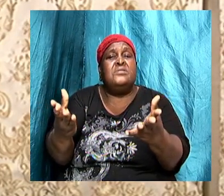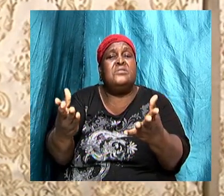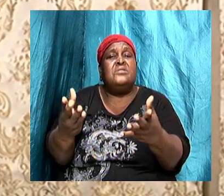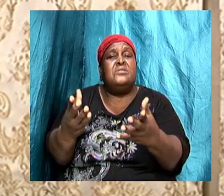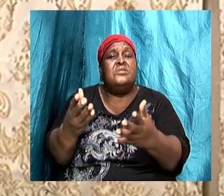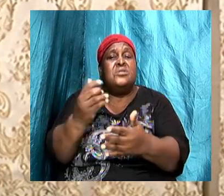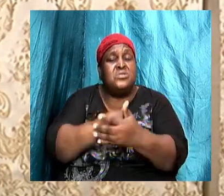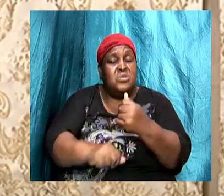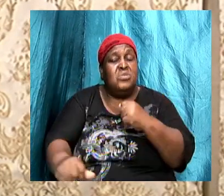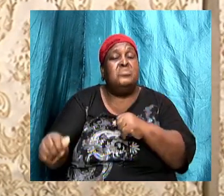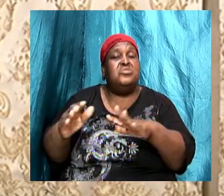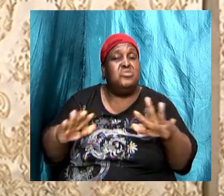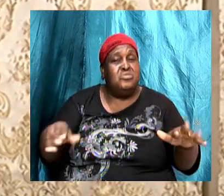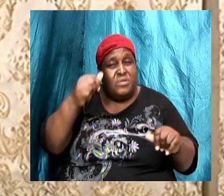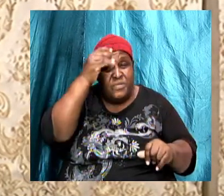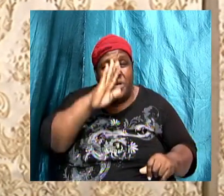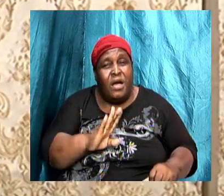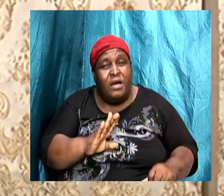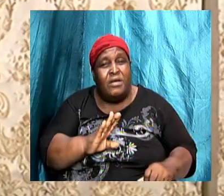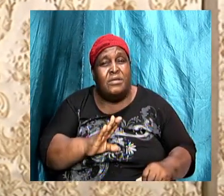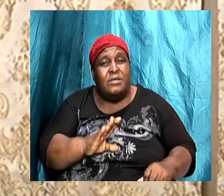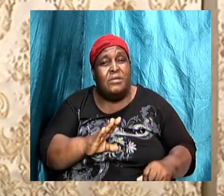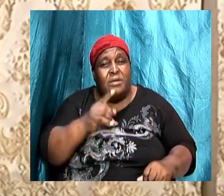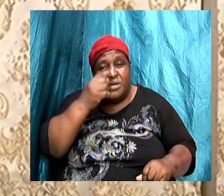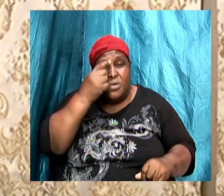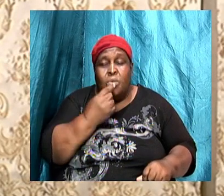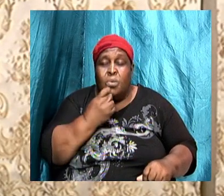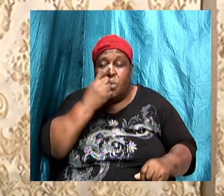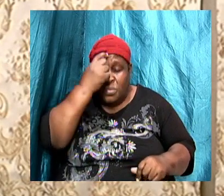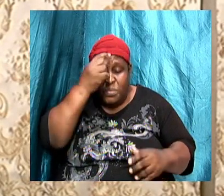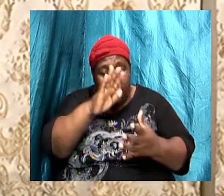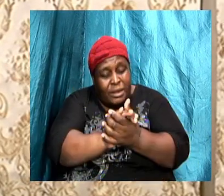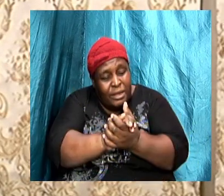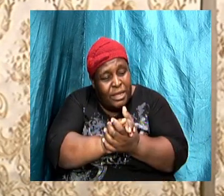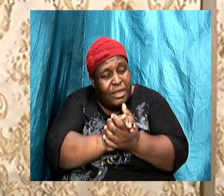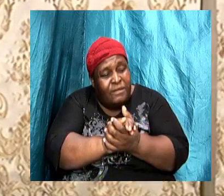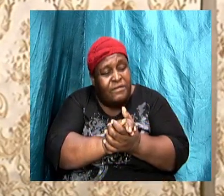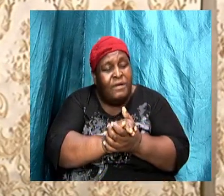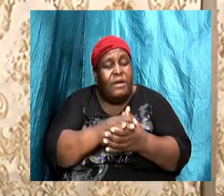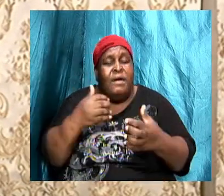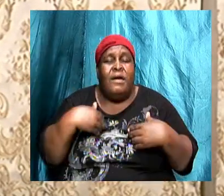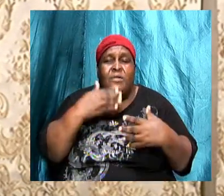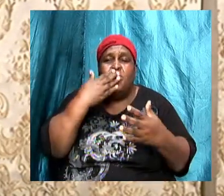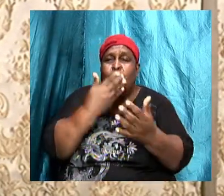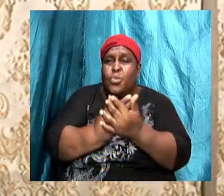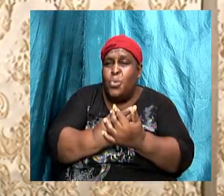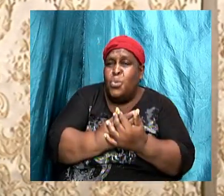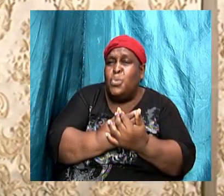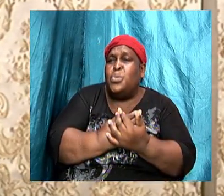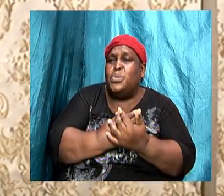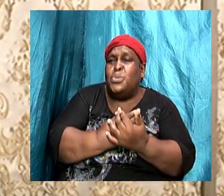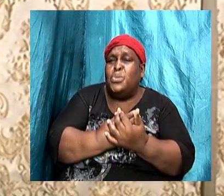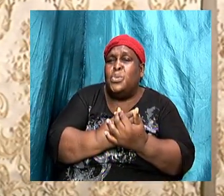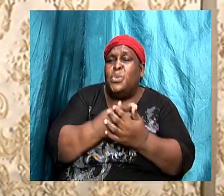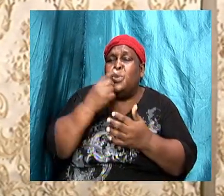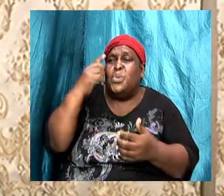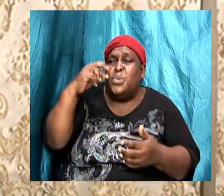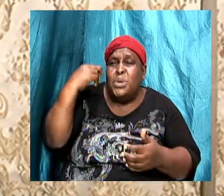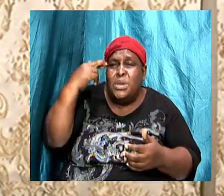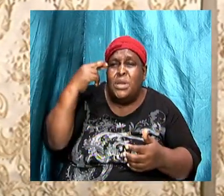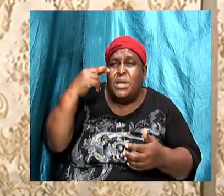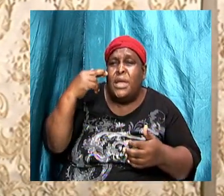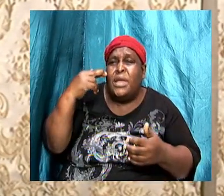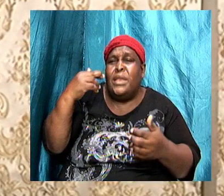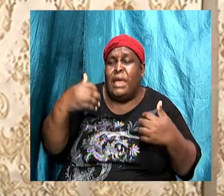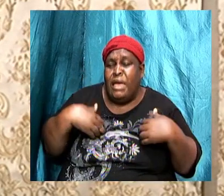who believe that they have a good reason and the right to speak as they